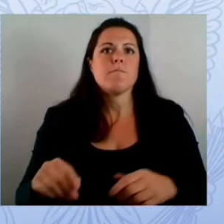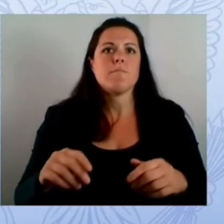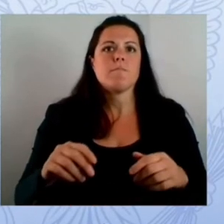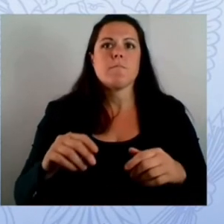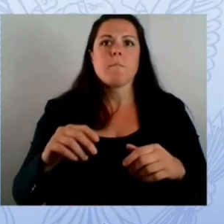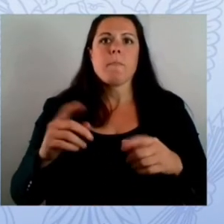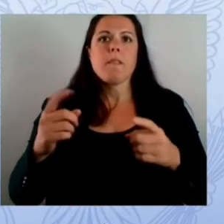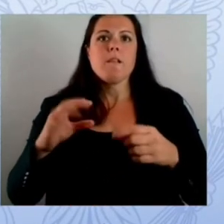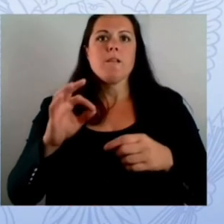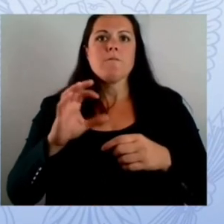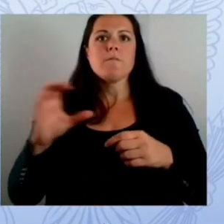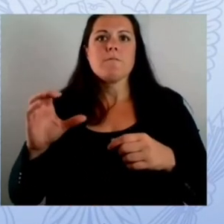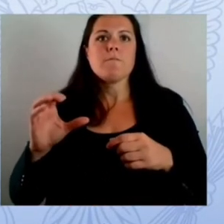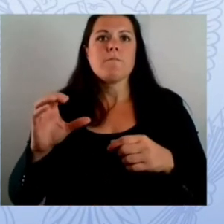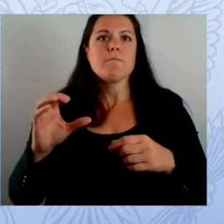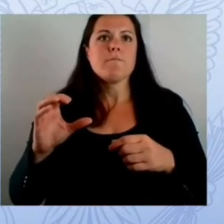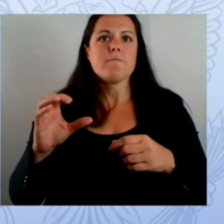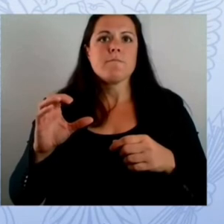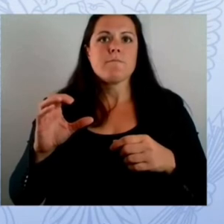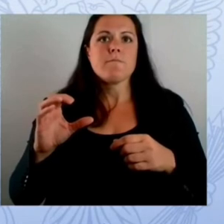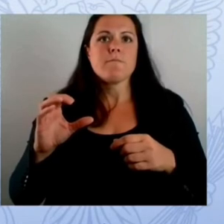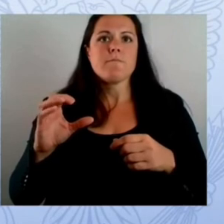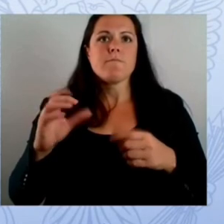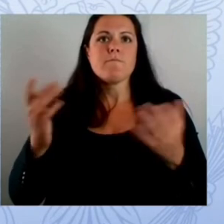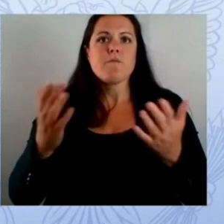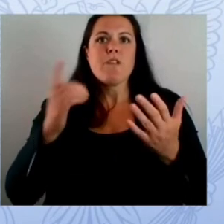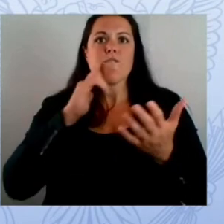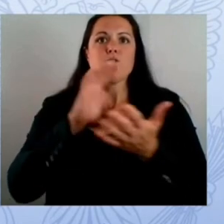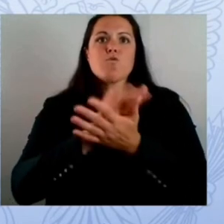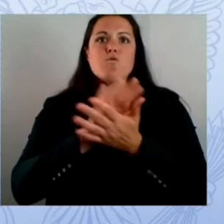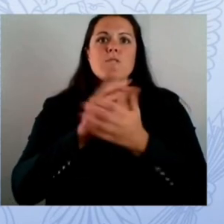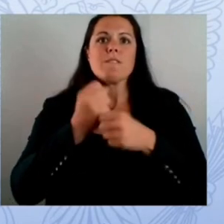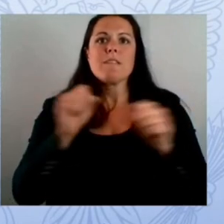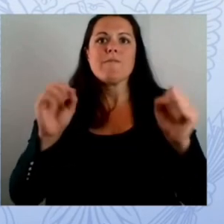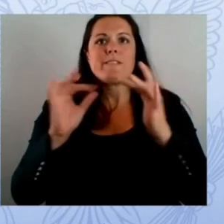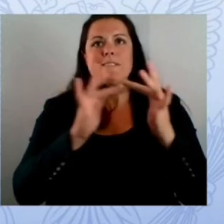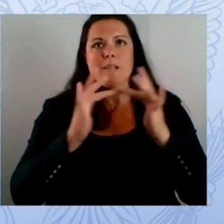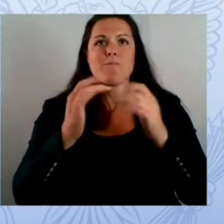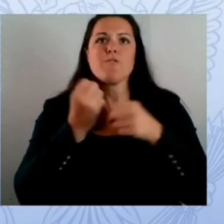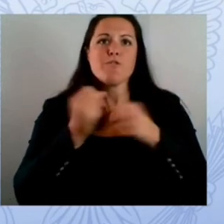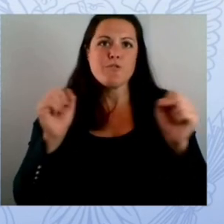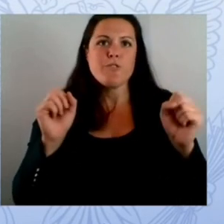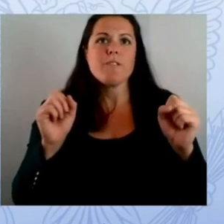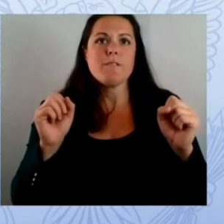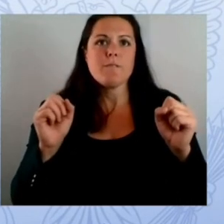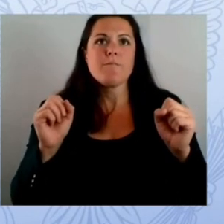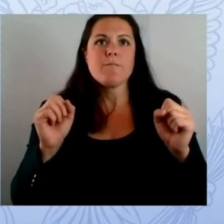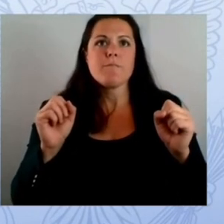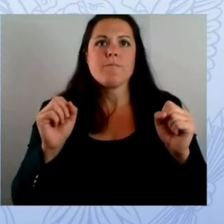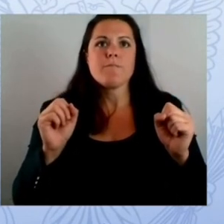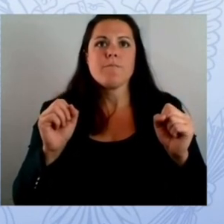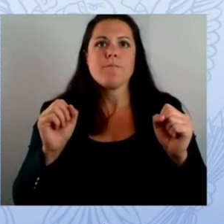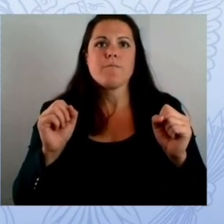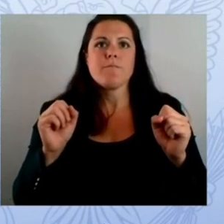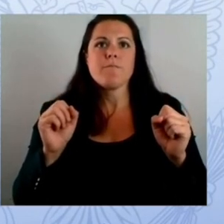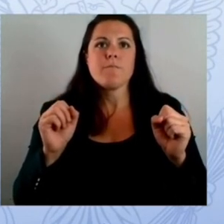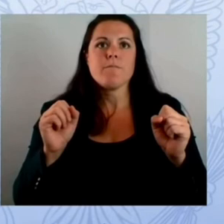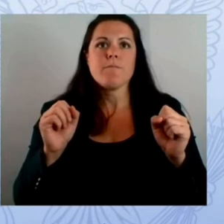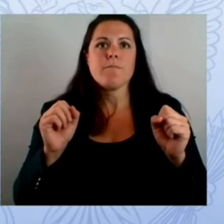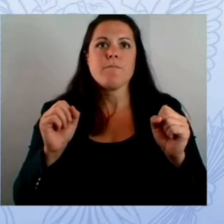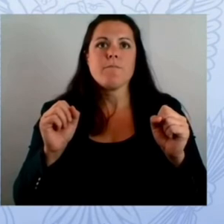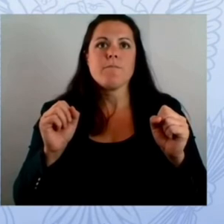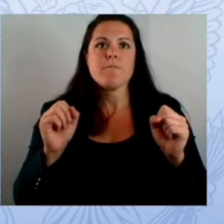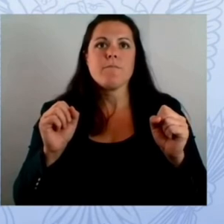security well as many of you know it's because the fcc runs the longest standing ed tech program in the country to understand how that came to be